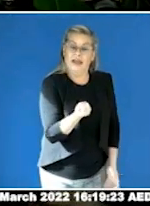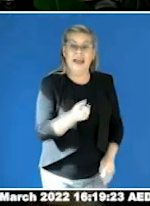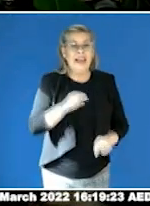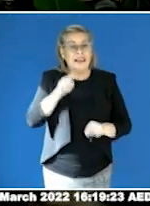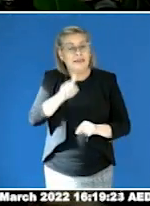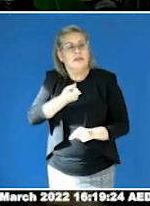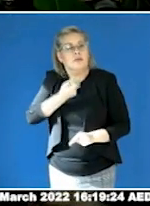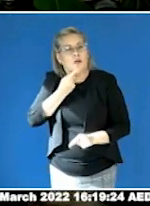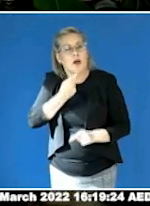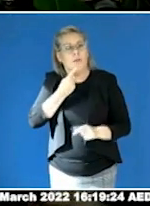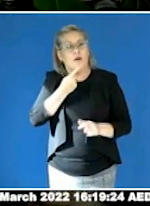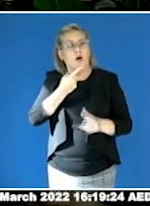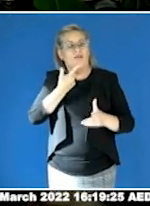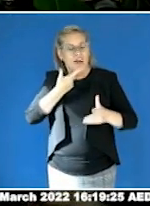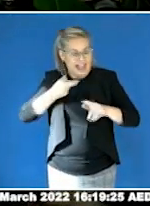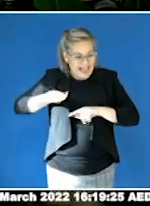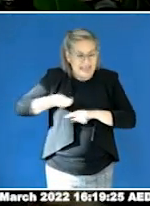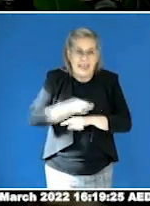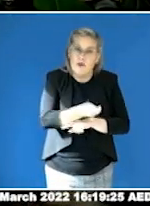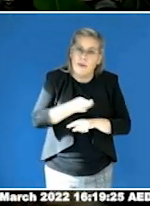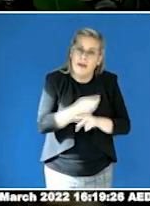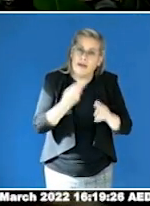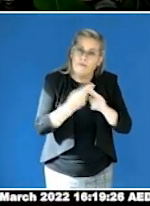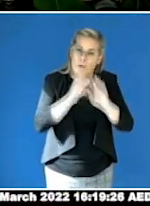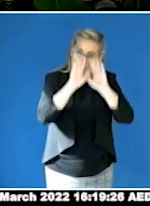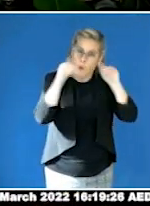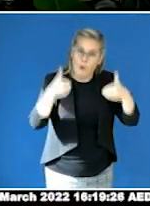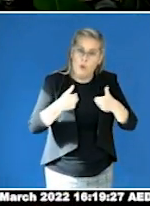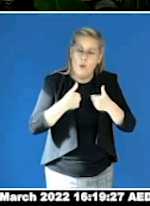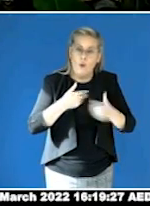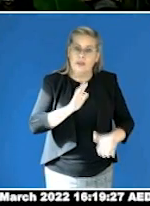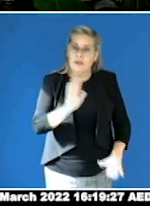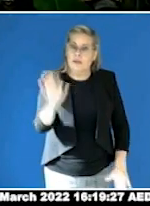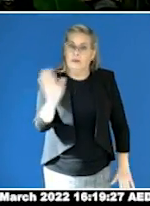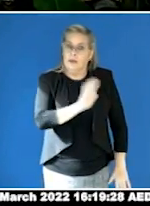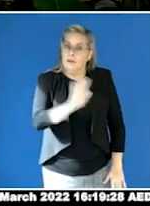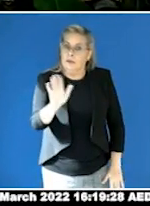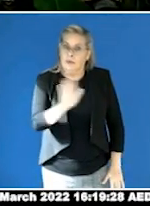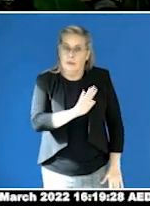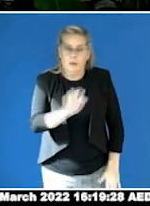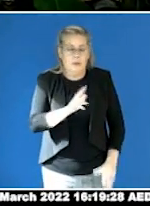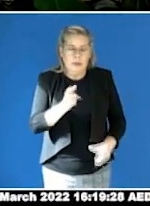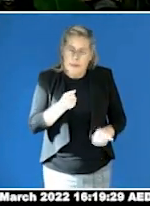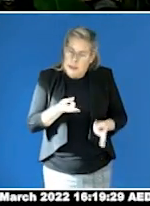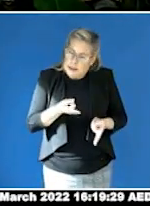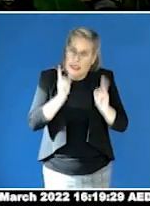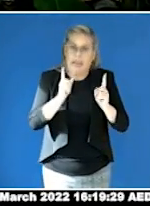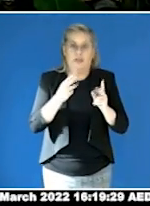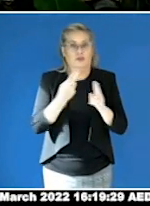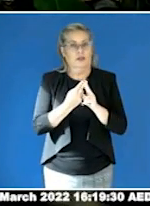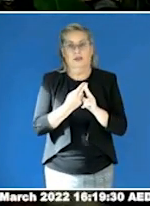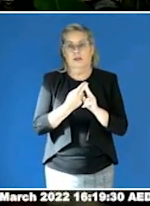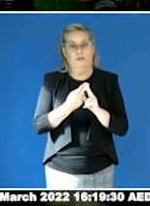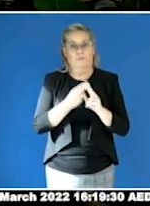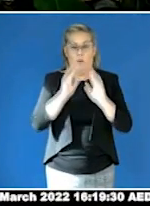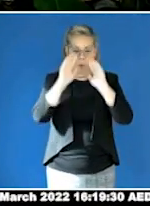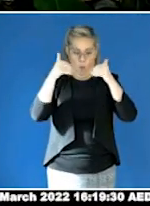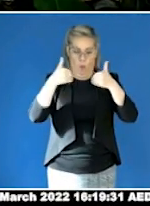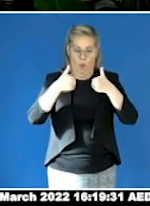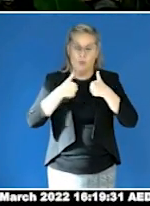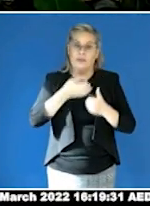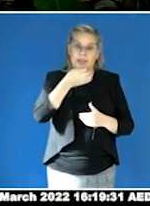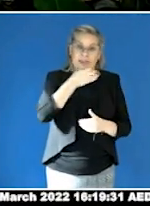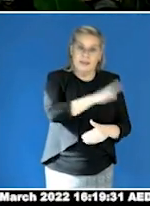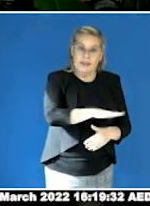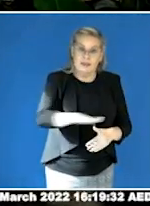recognising and avoiding predators, bullies and abusive people, and it has to change. So in conclusion, all